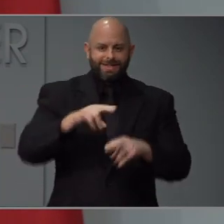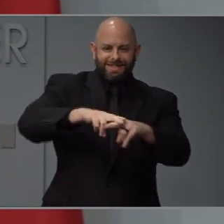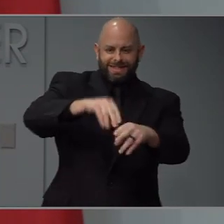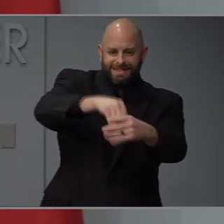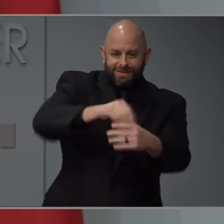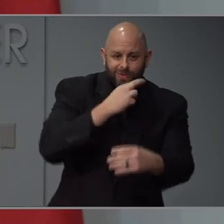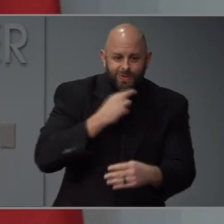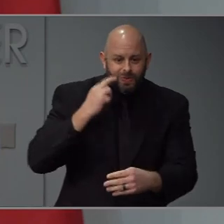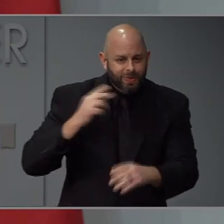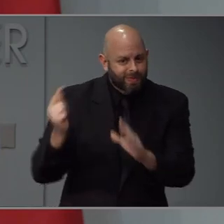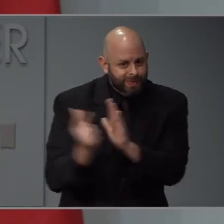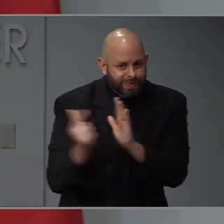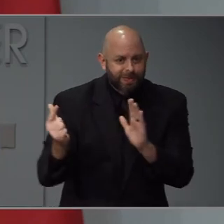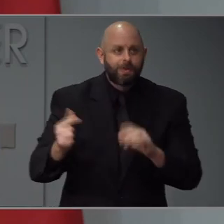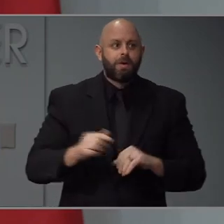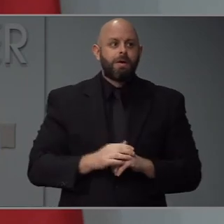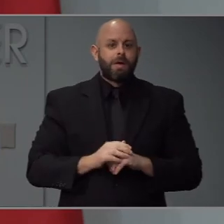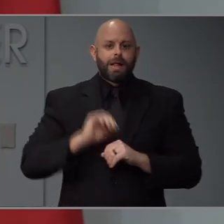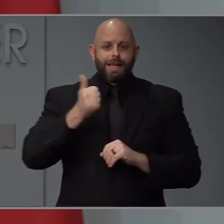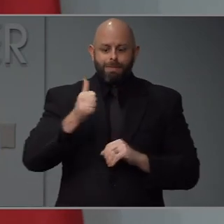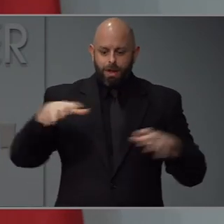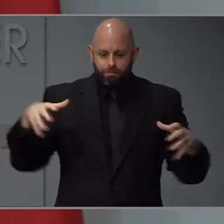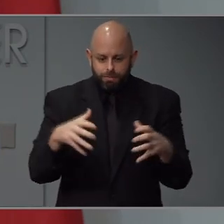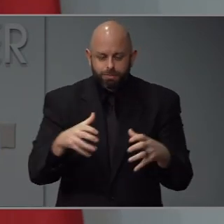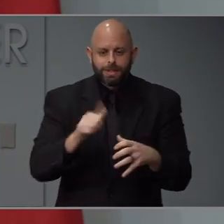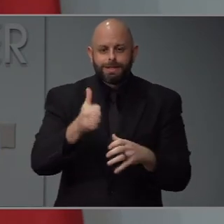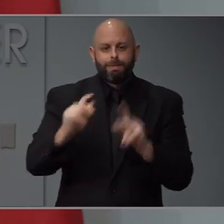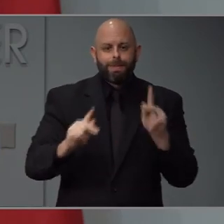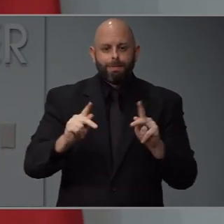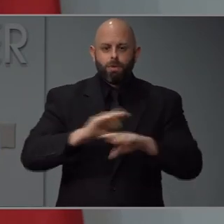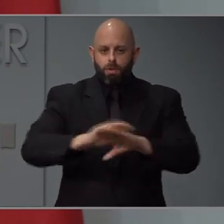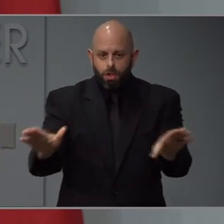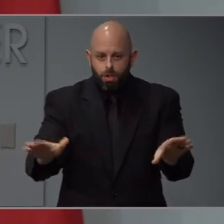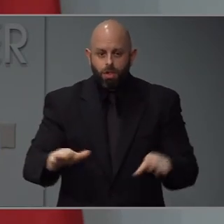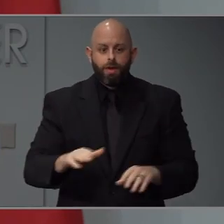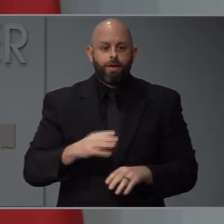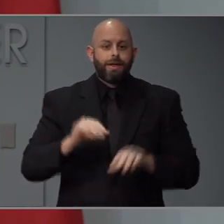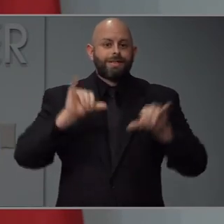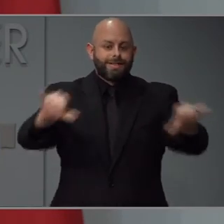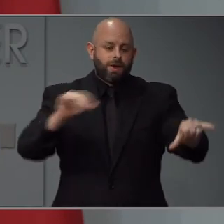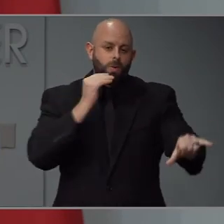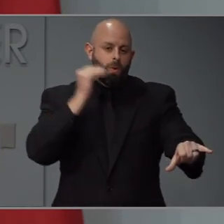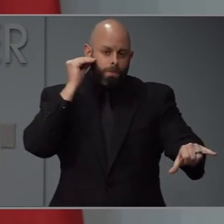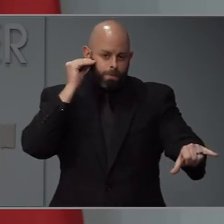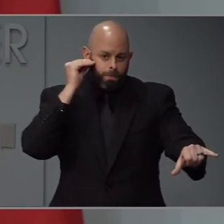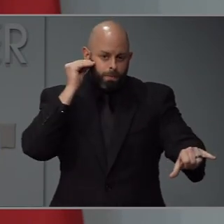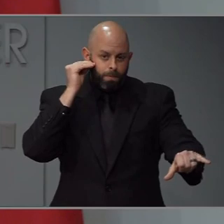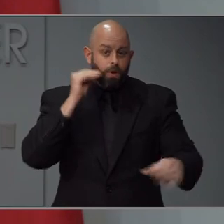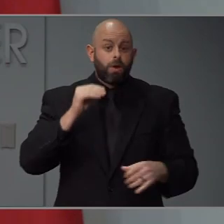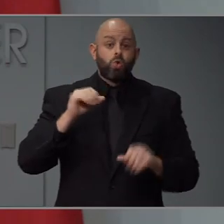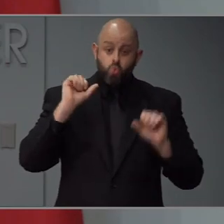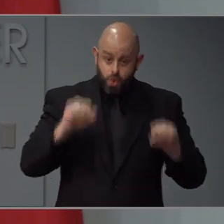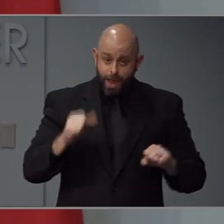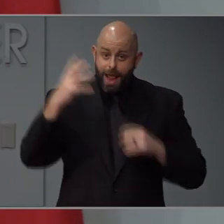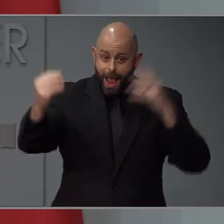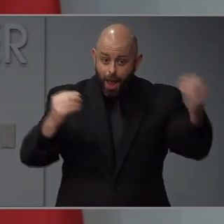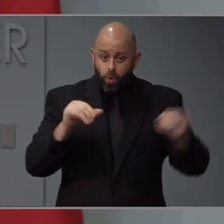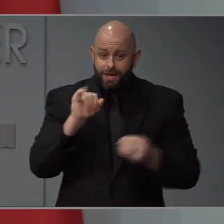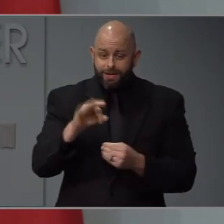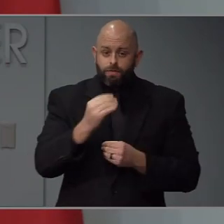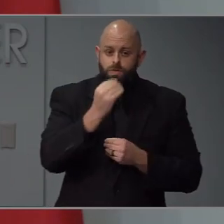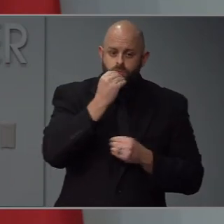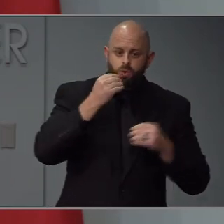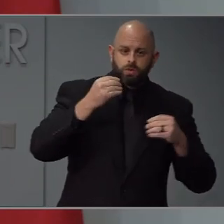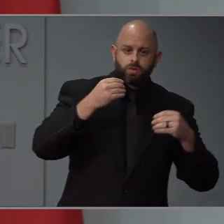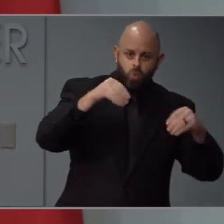larger than 10 and really focusing on staying at home unless you're going to the grocery store seeking medical care picking